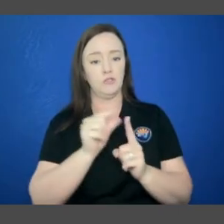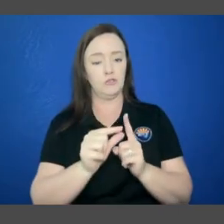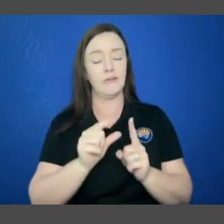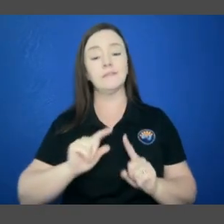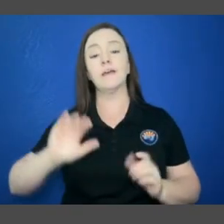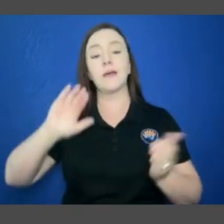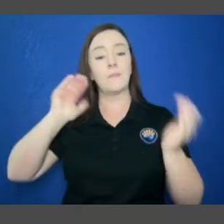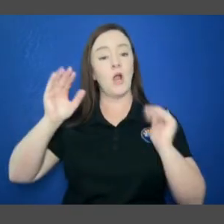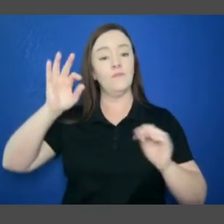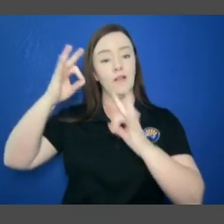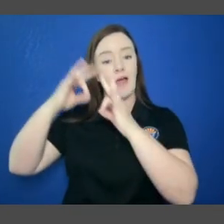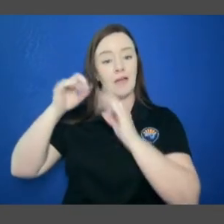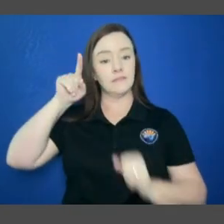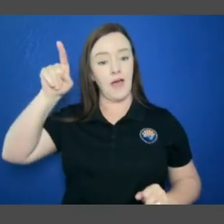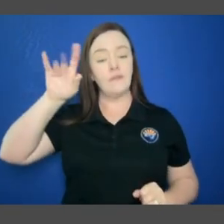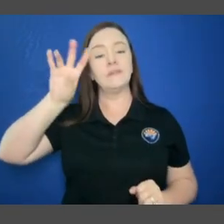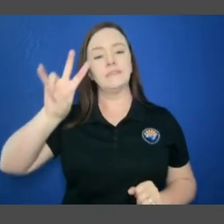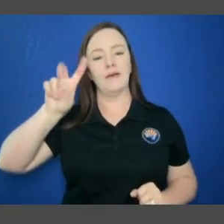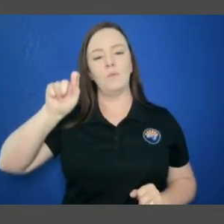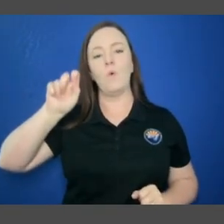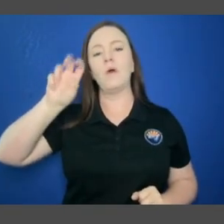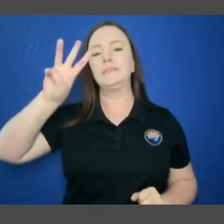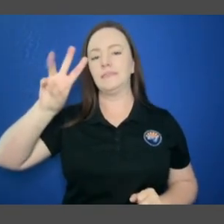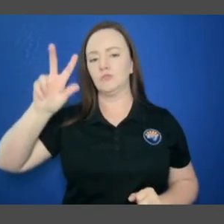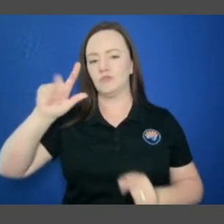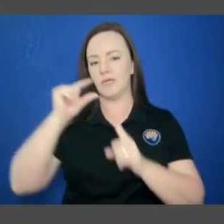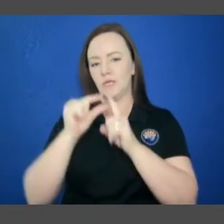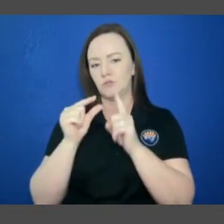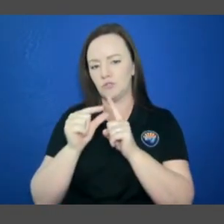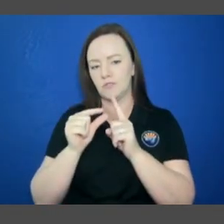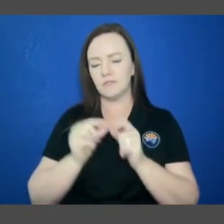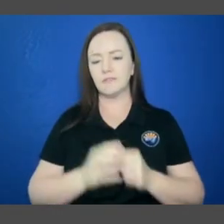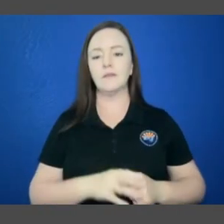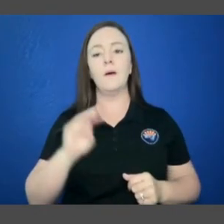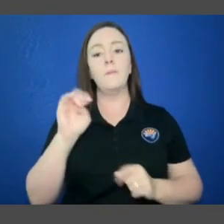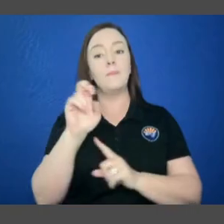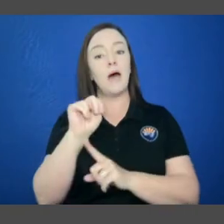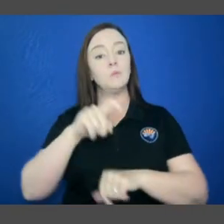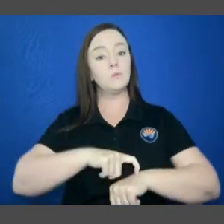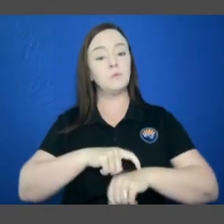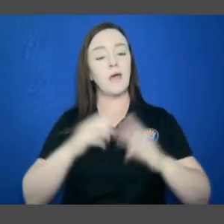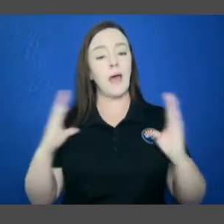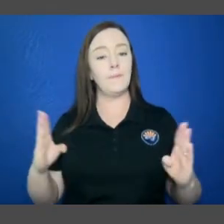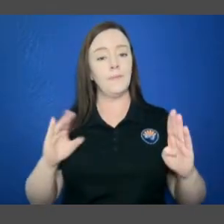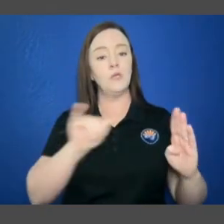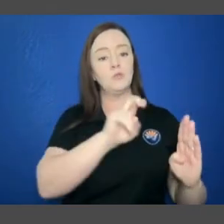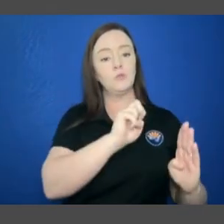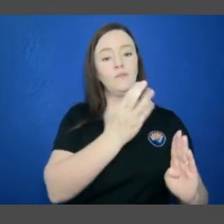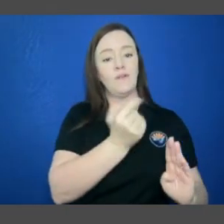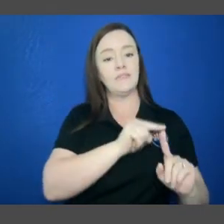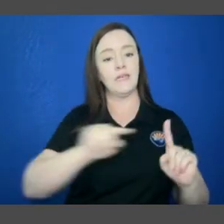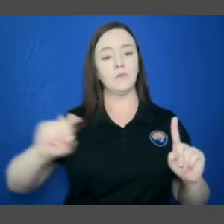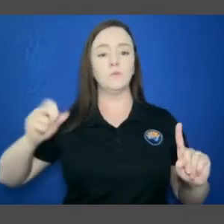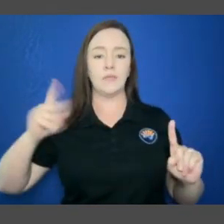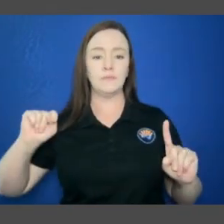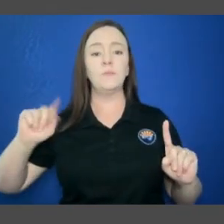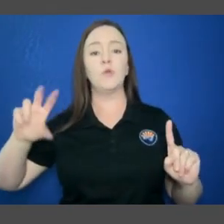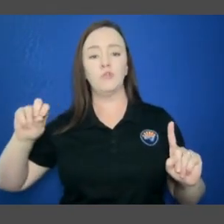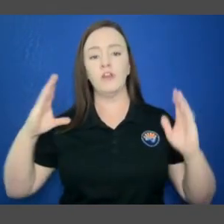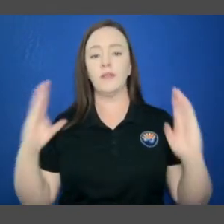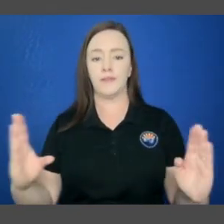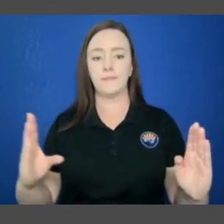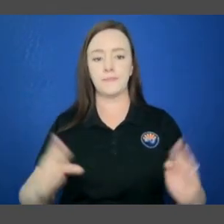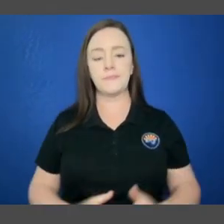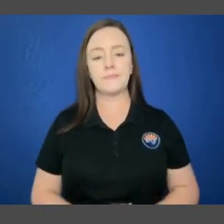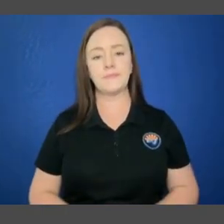Flagstaff it's 7.63 inches. The defined monsoon season also runs from June 15th through September